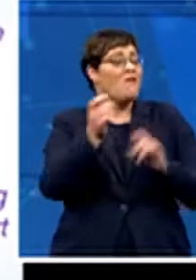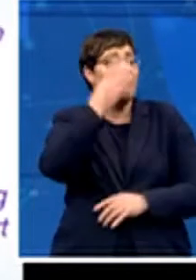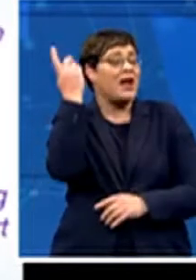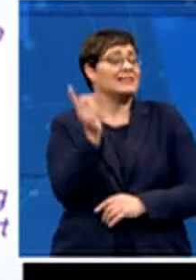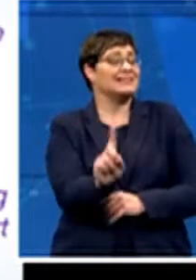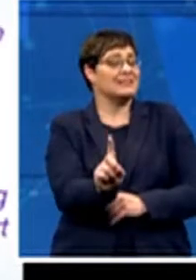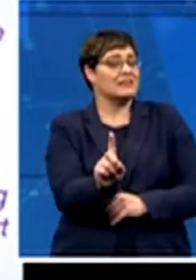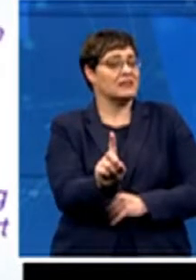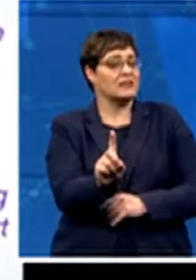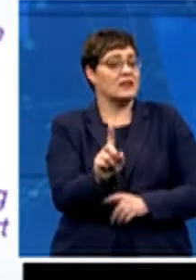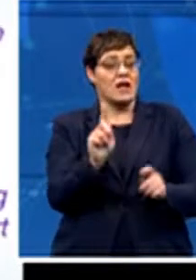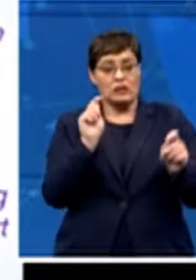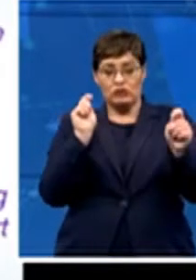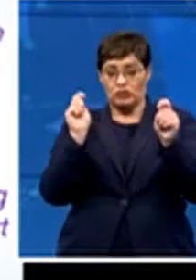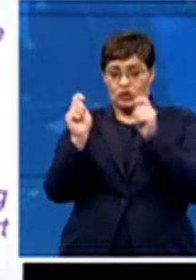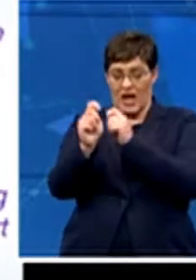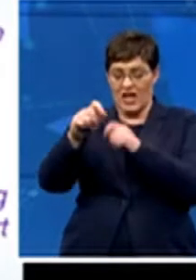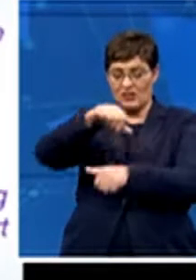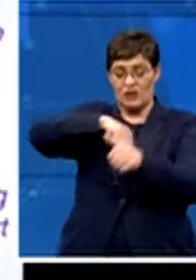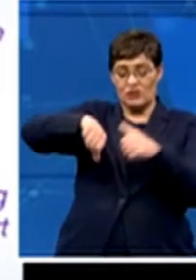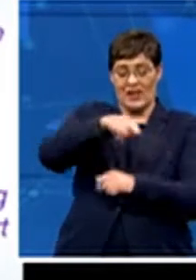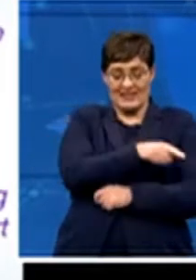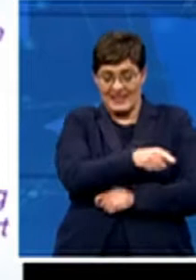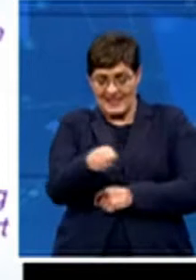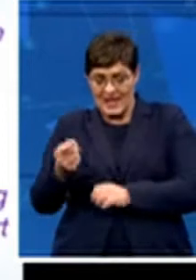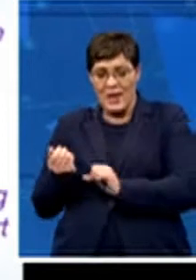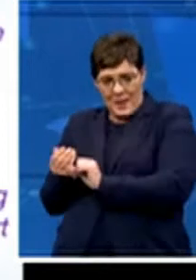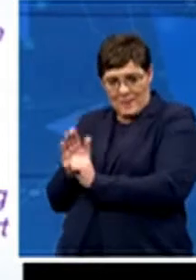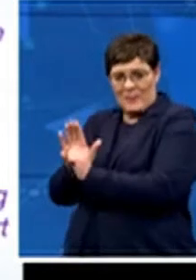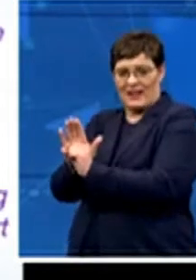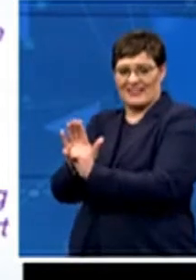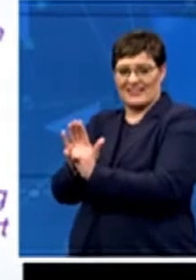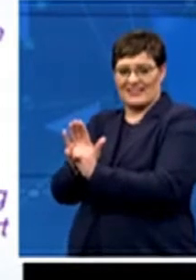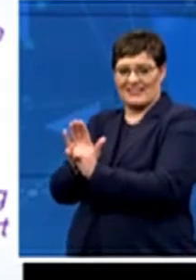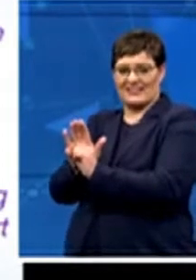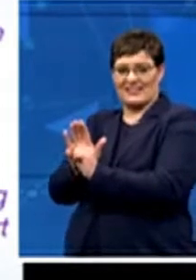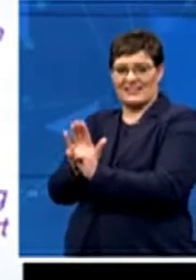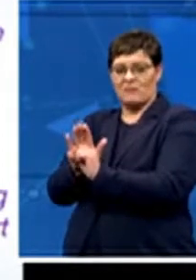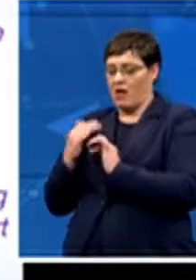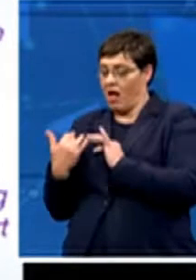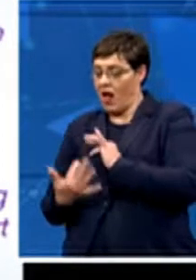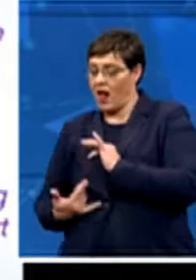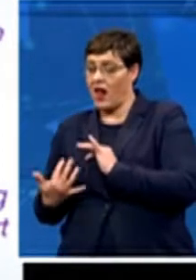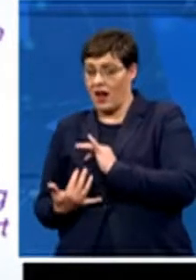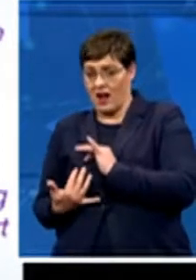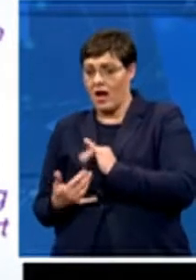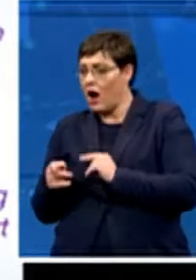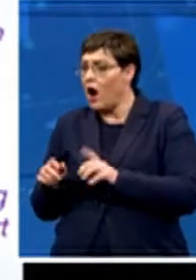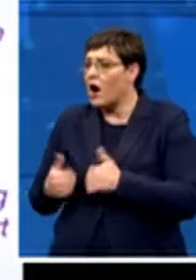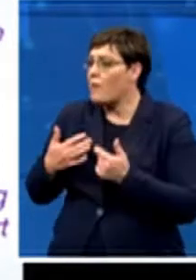are also impacting perhaps people's passion for the game. And by that, the players talked a lot about